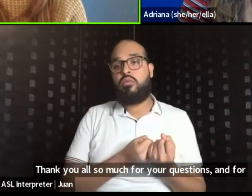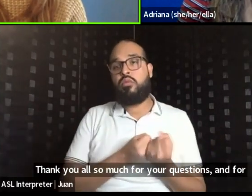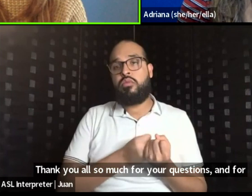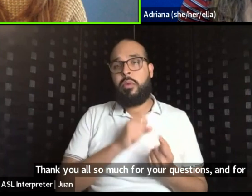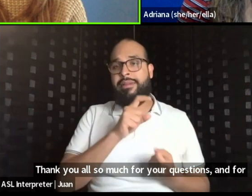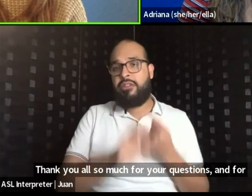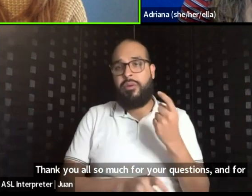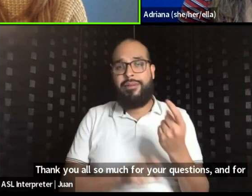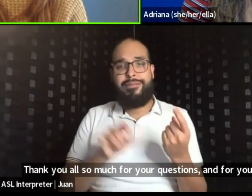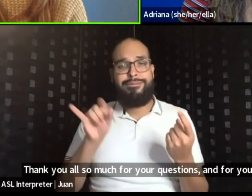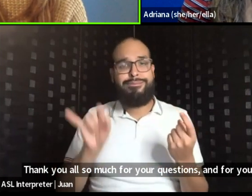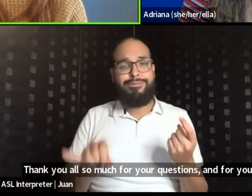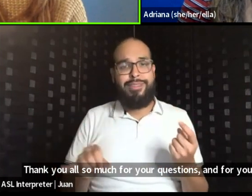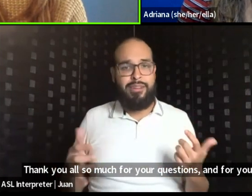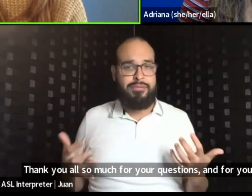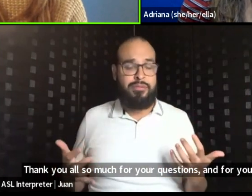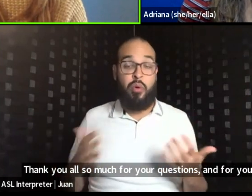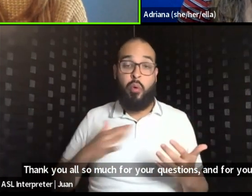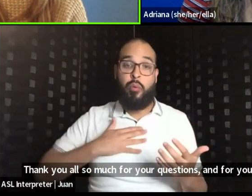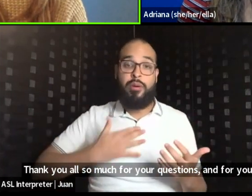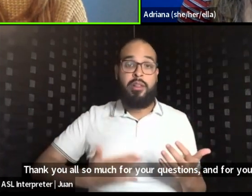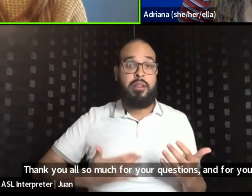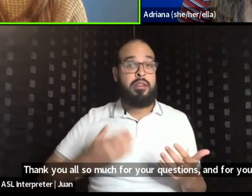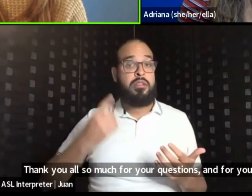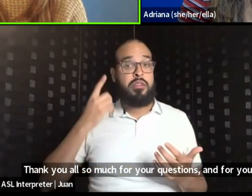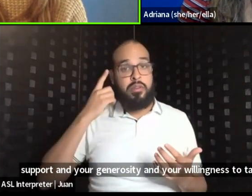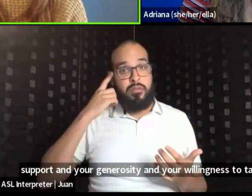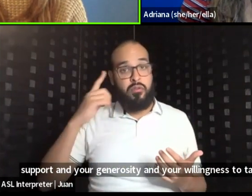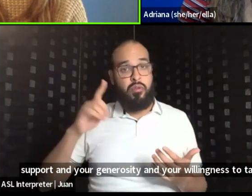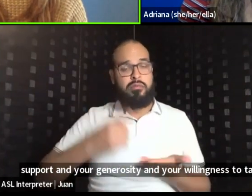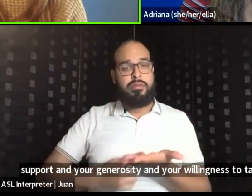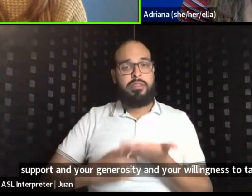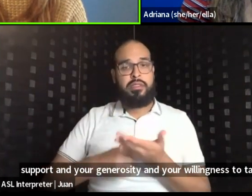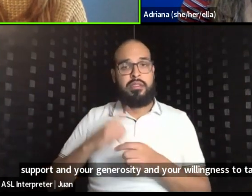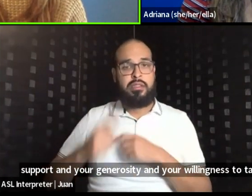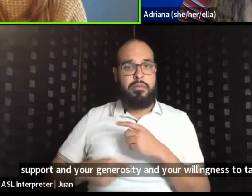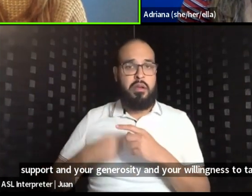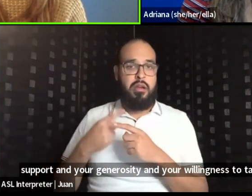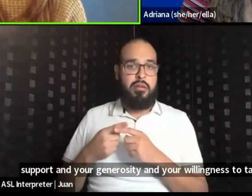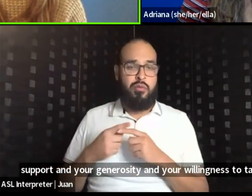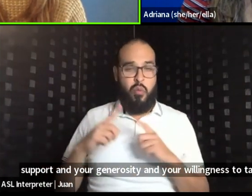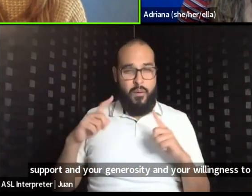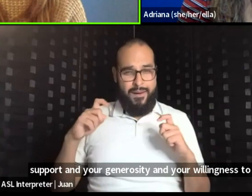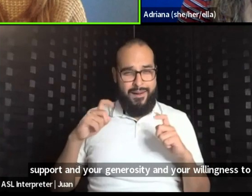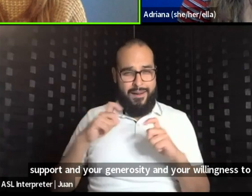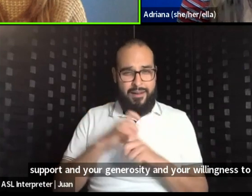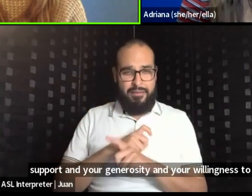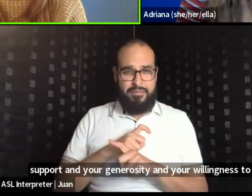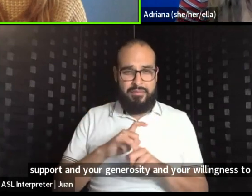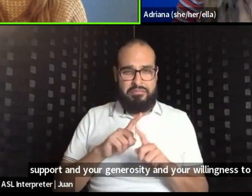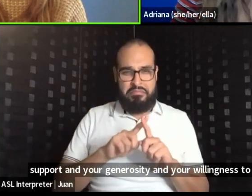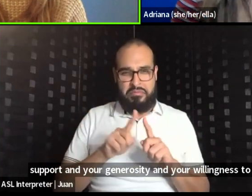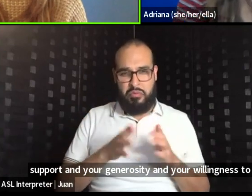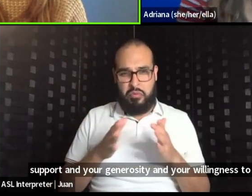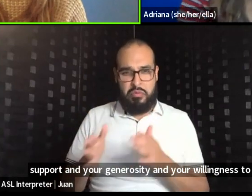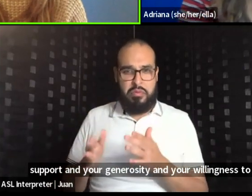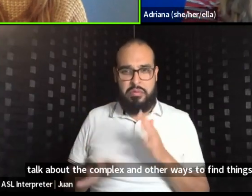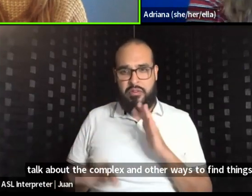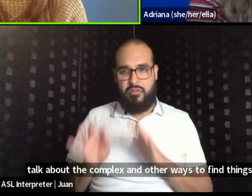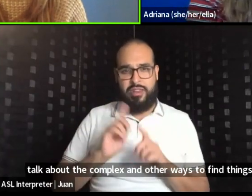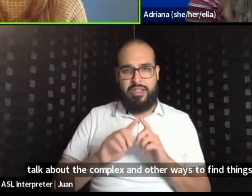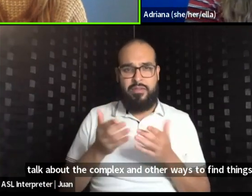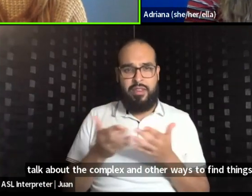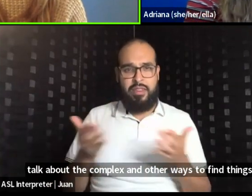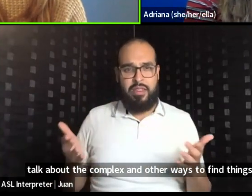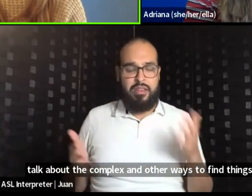generosity and your willingness to, uh, talk about the complex and not always defined things that I think are really going to make a difference.